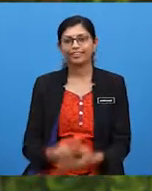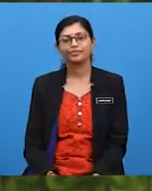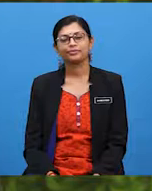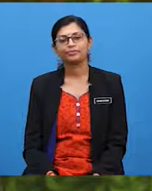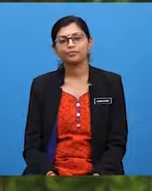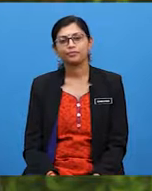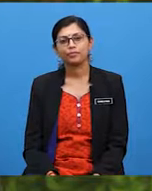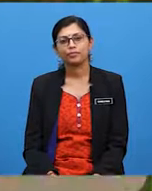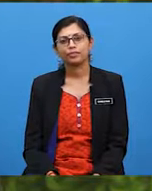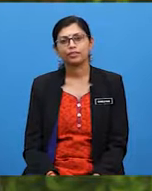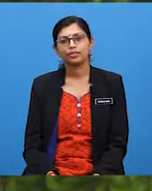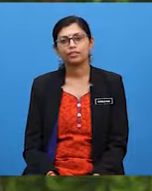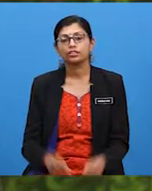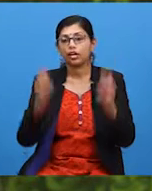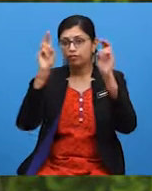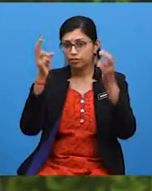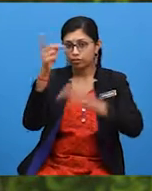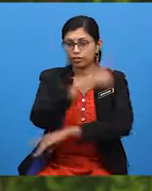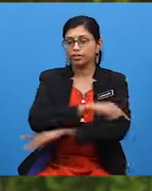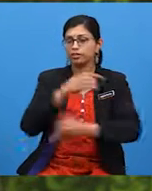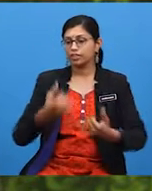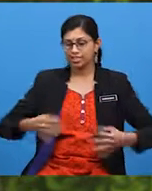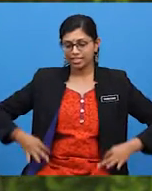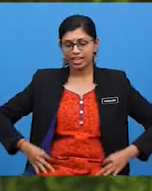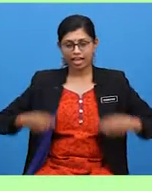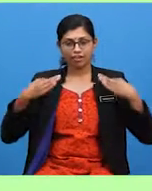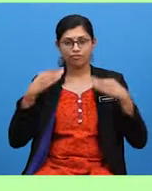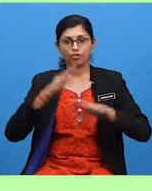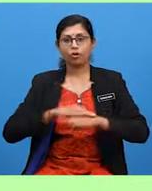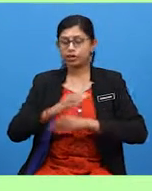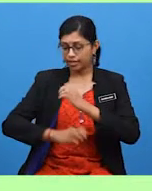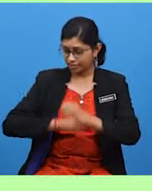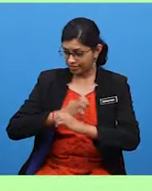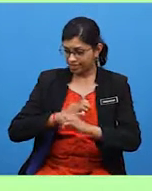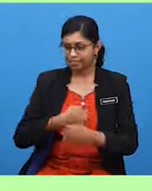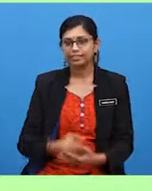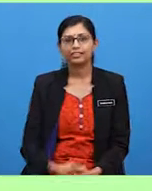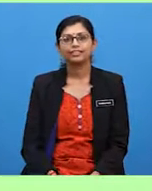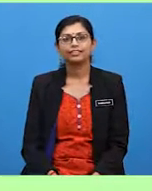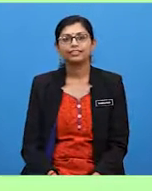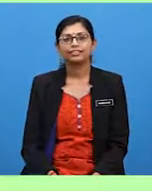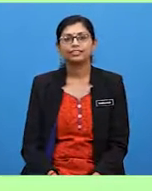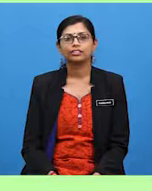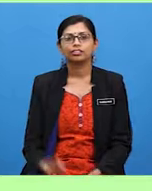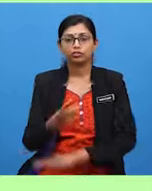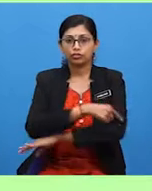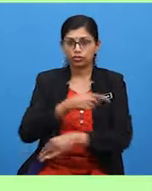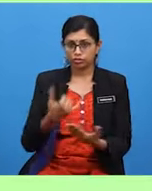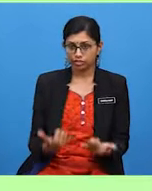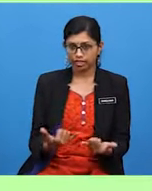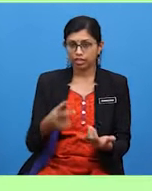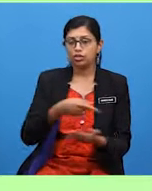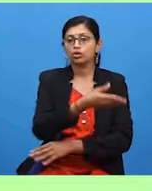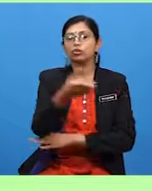Our topic today is life on earth. In this lesson, we'll learn about wildlife